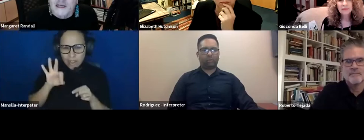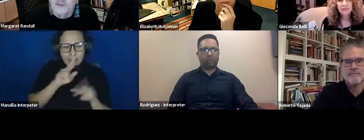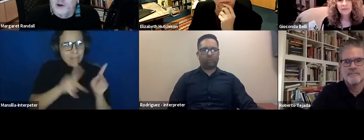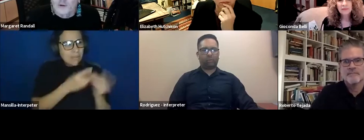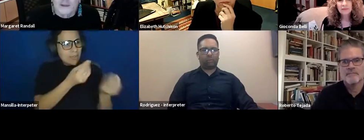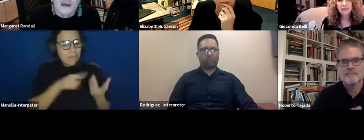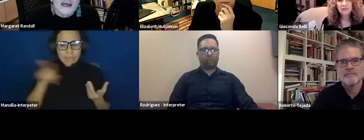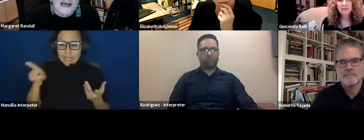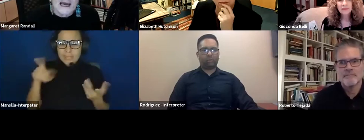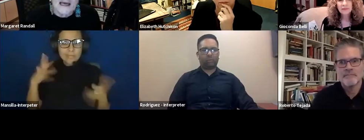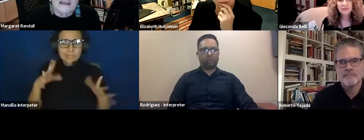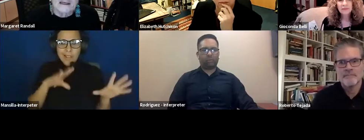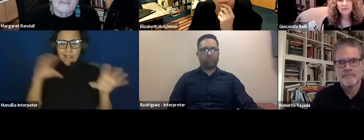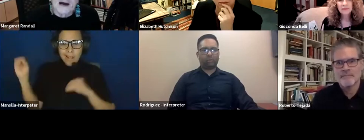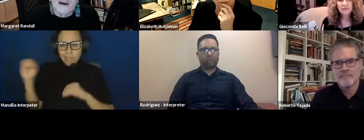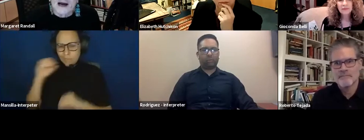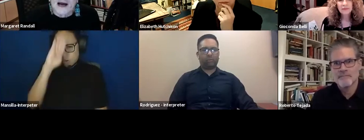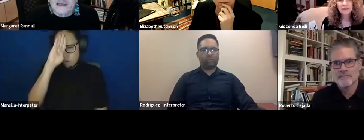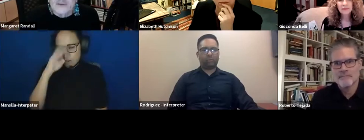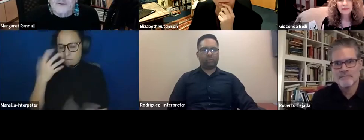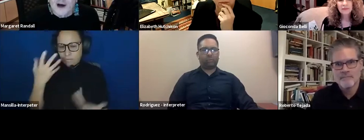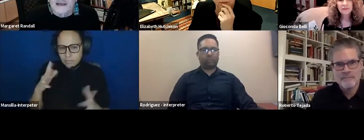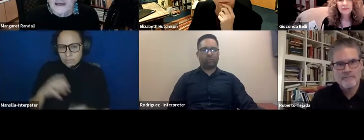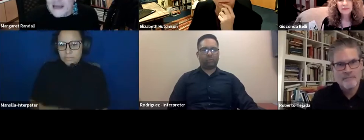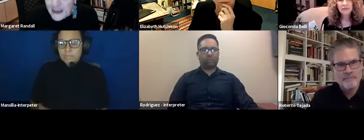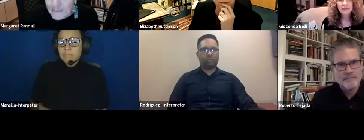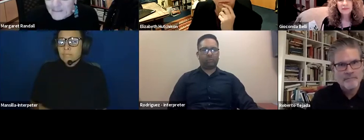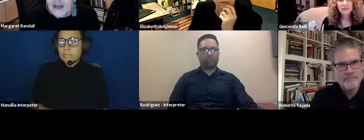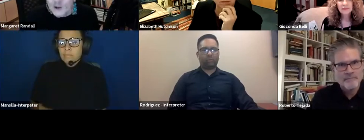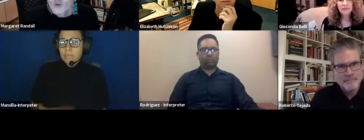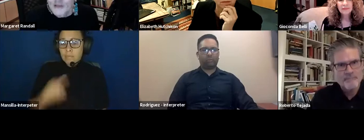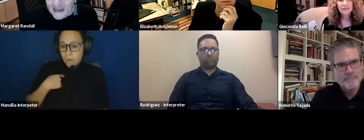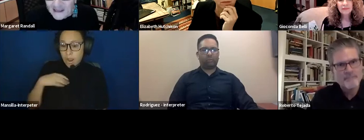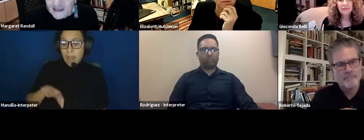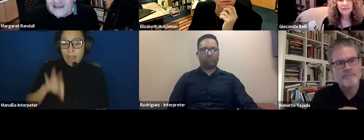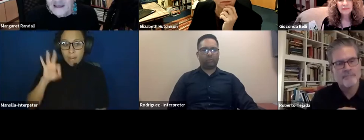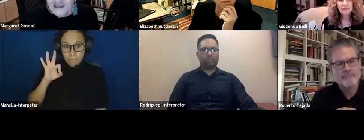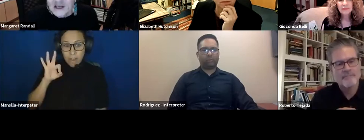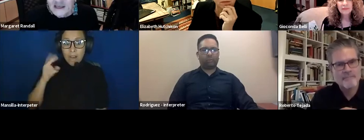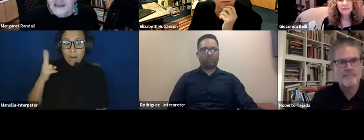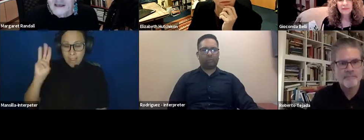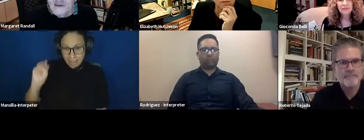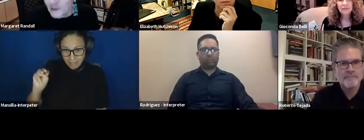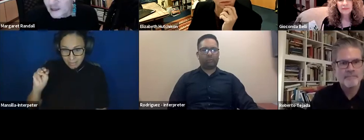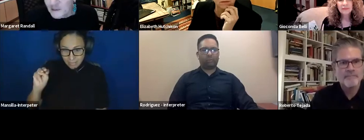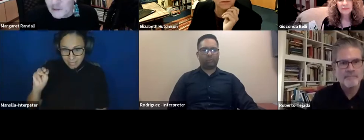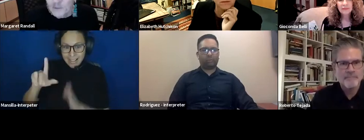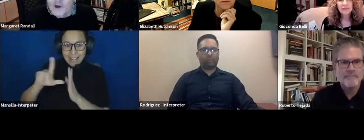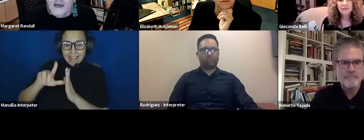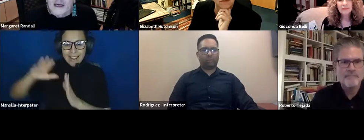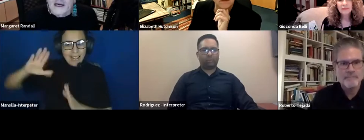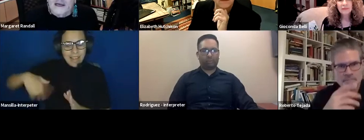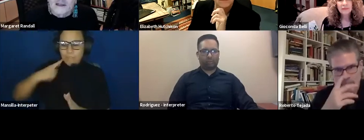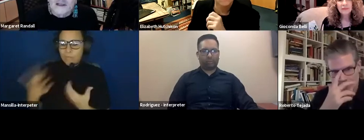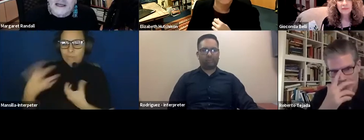that she had left Cuba. And I, I did find him too late, Shelly, too late to be in the